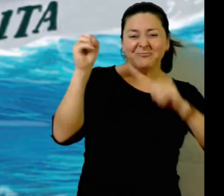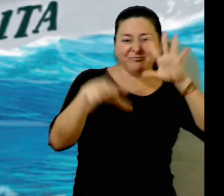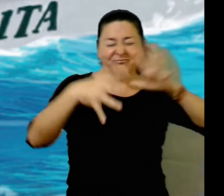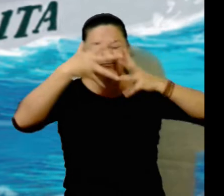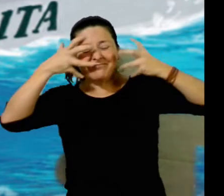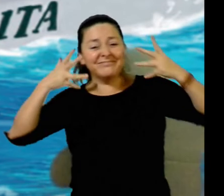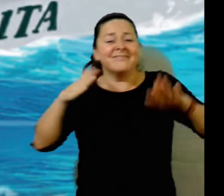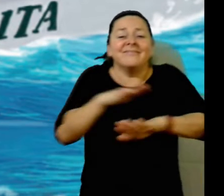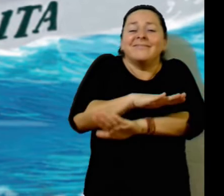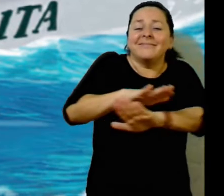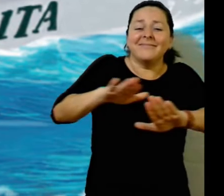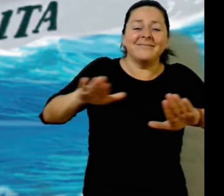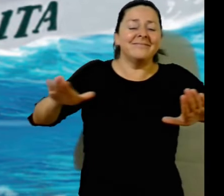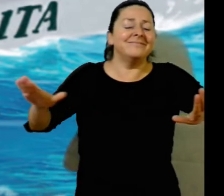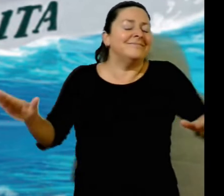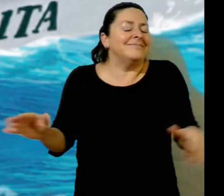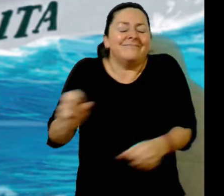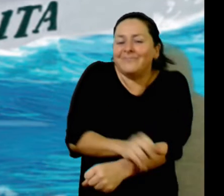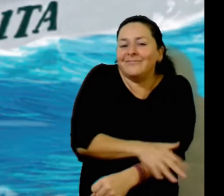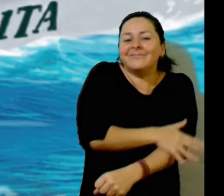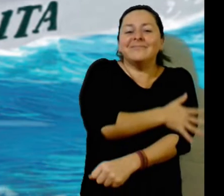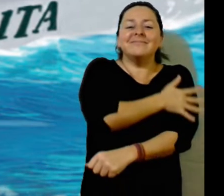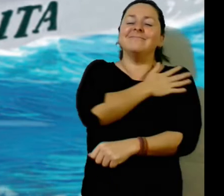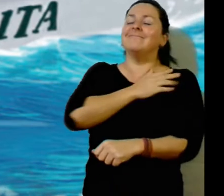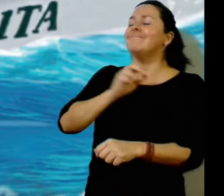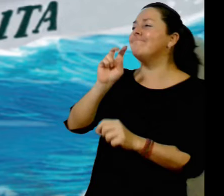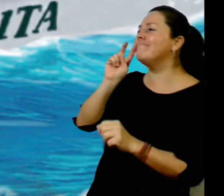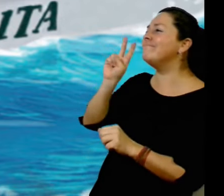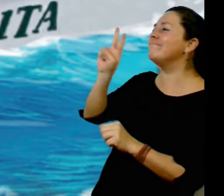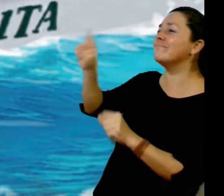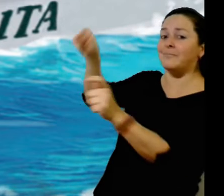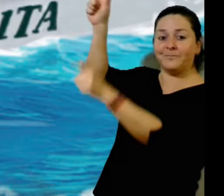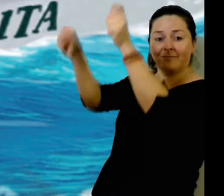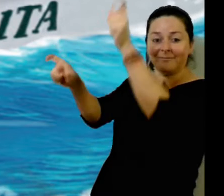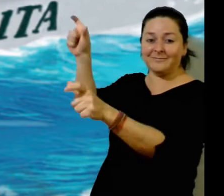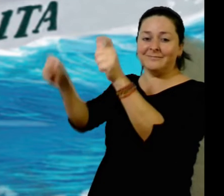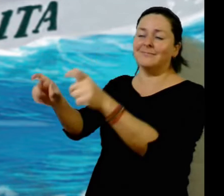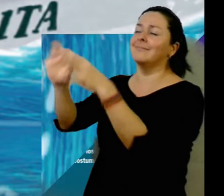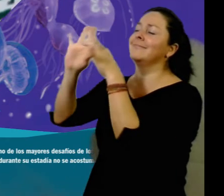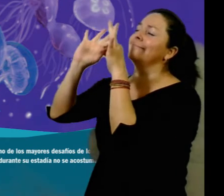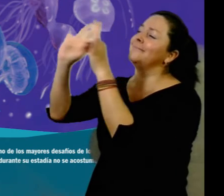gratefully one last time at the humans. Then she dives down beneath the waves.